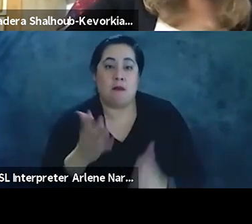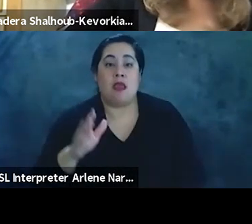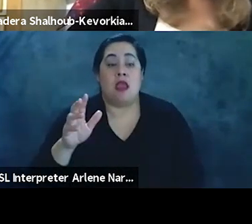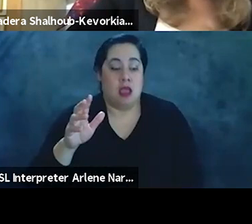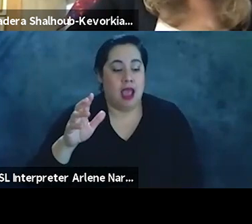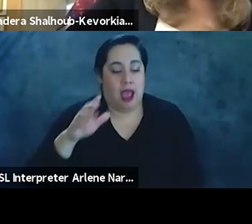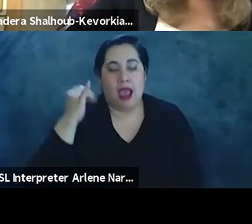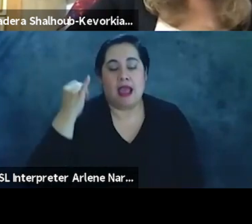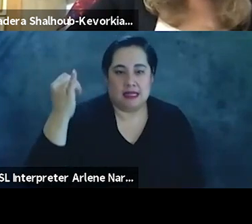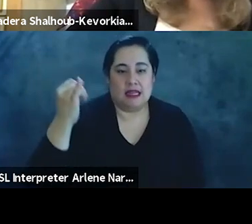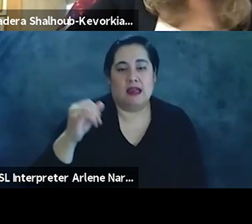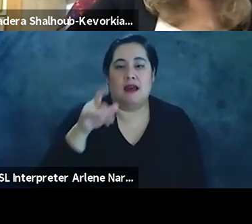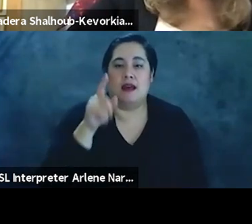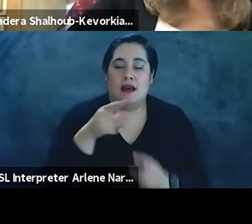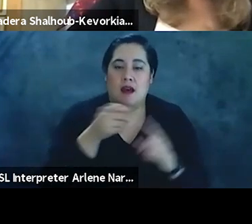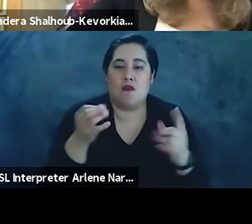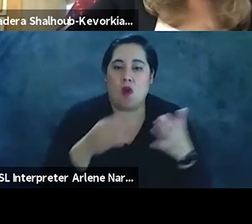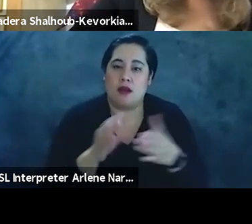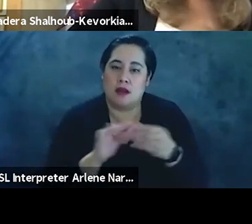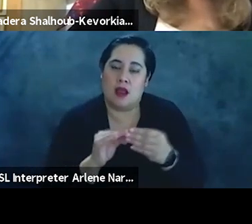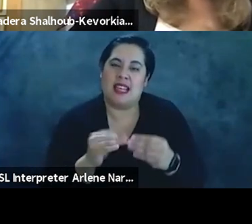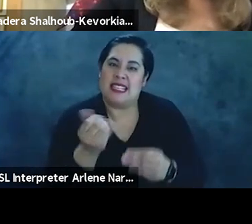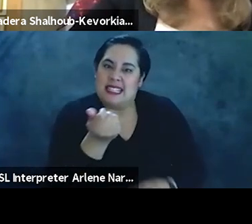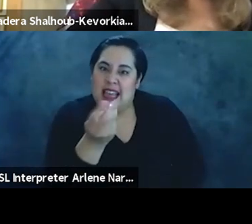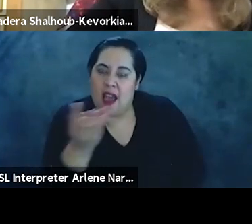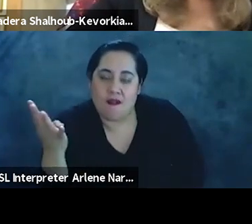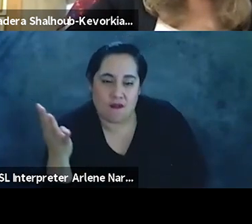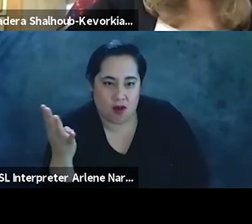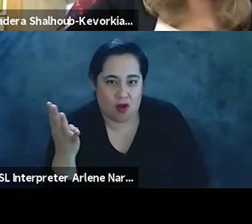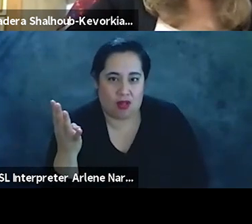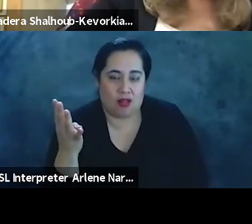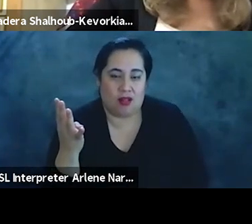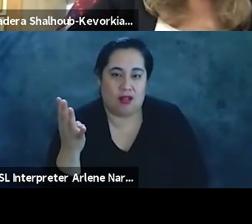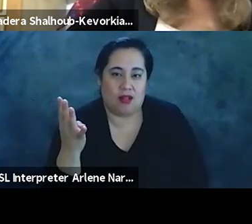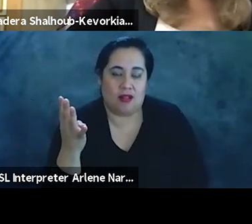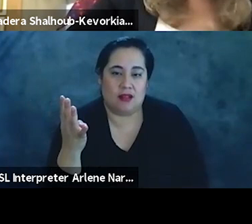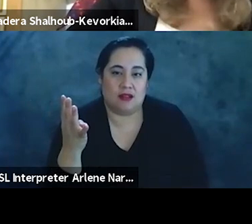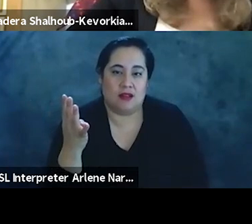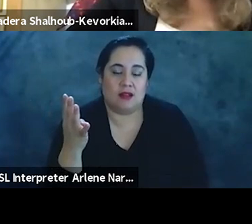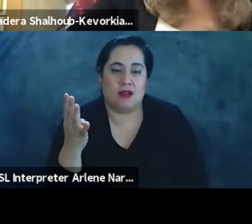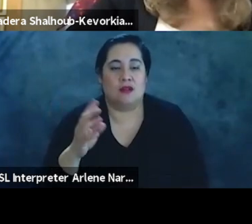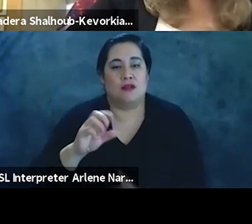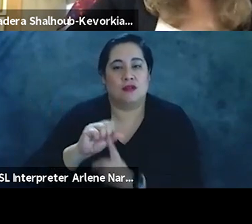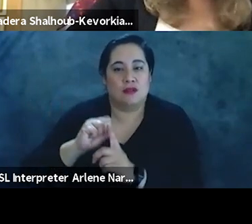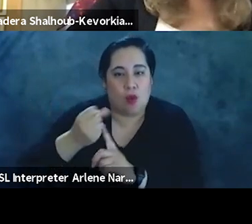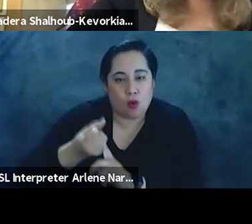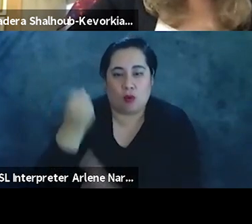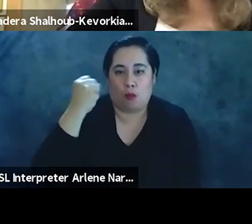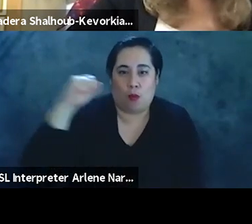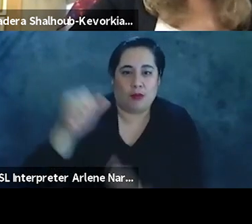articulated several social movements